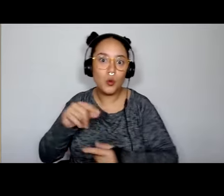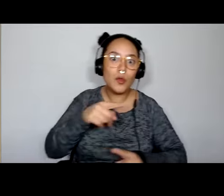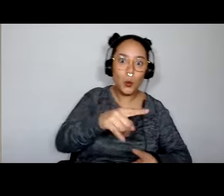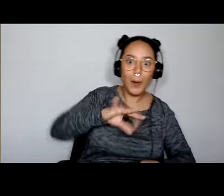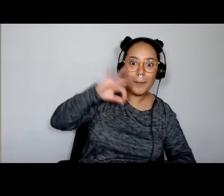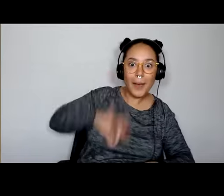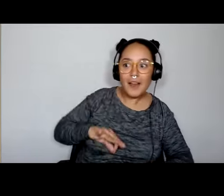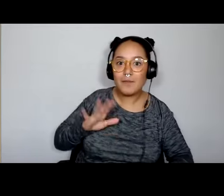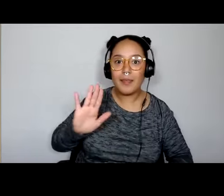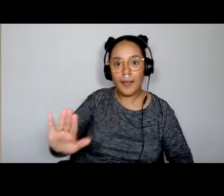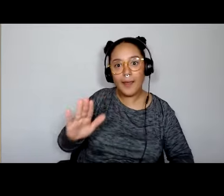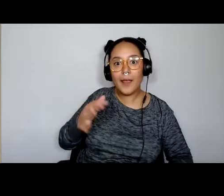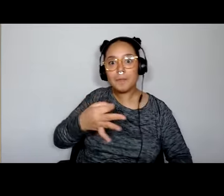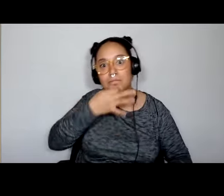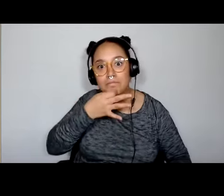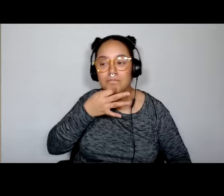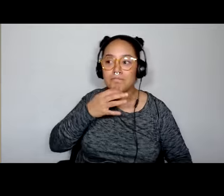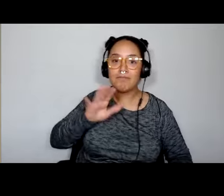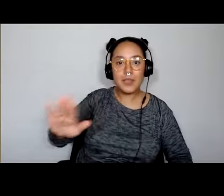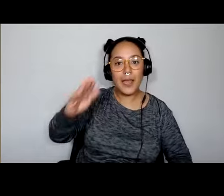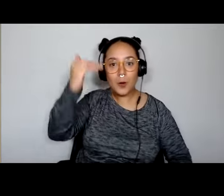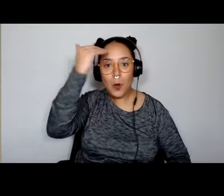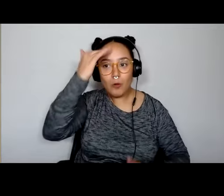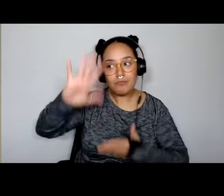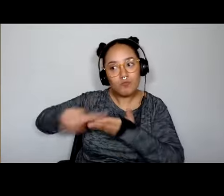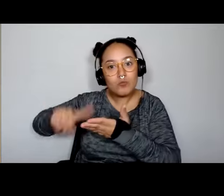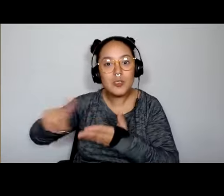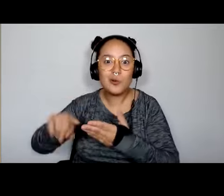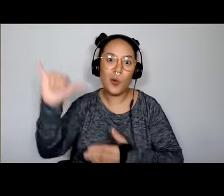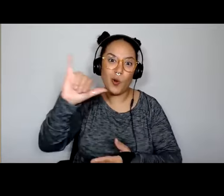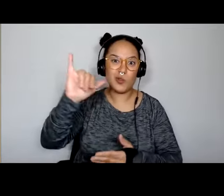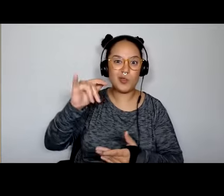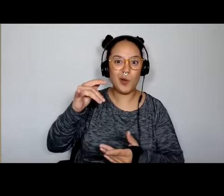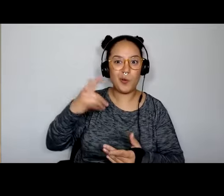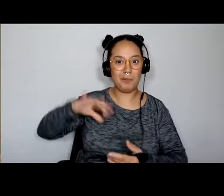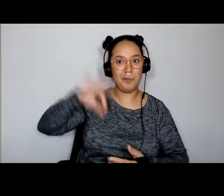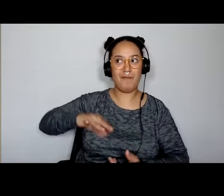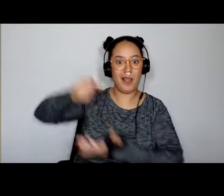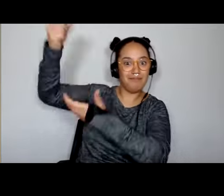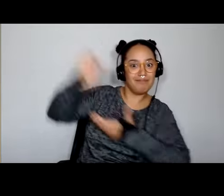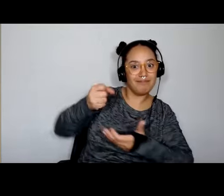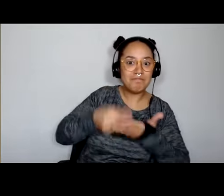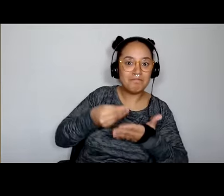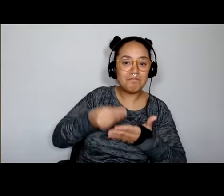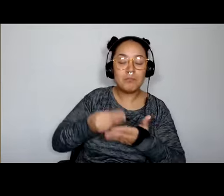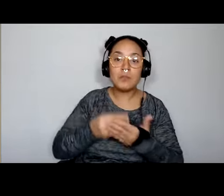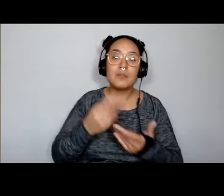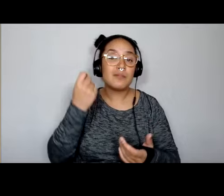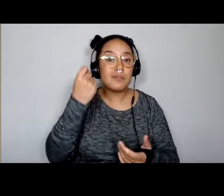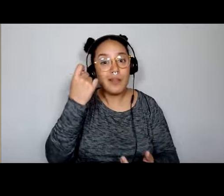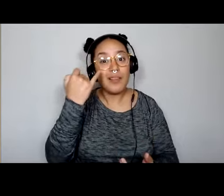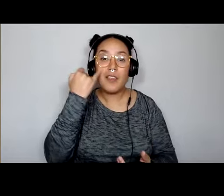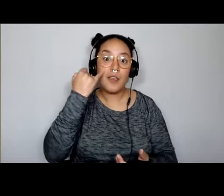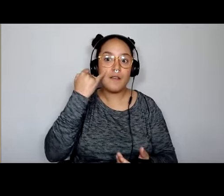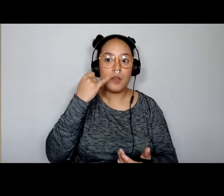students and in this case a cash grant, but anyone's free to work with the ideas in that way. So again, if it's something you have to protect, maybe